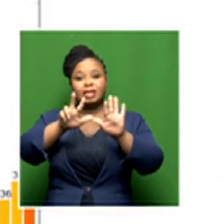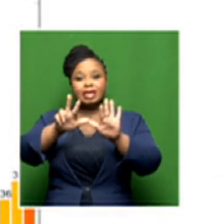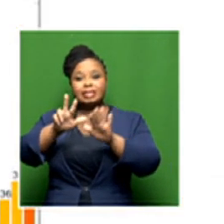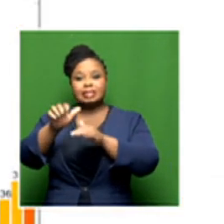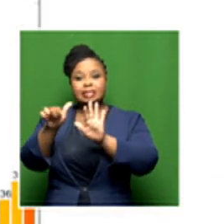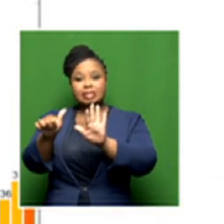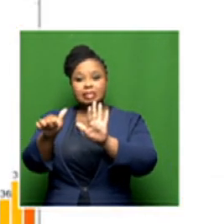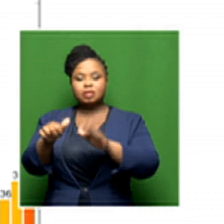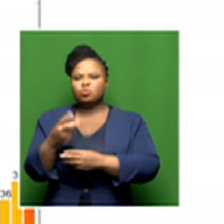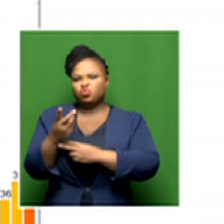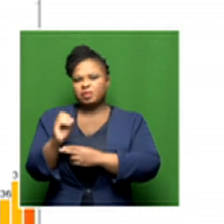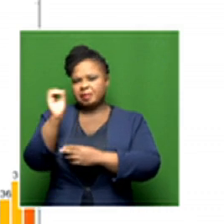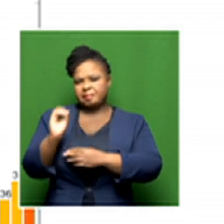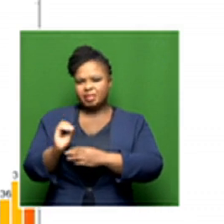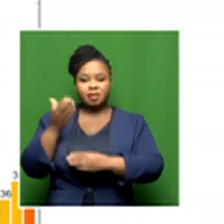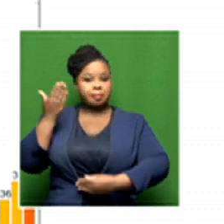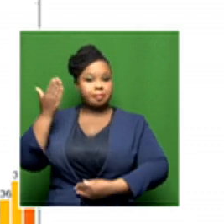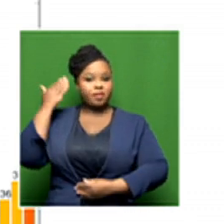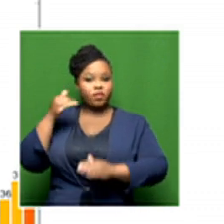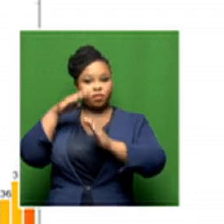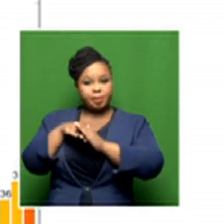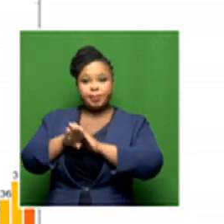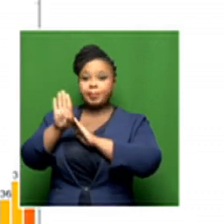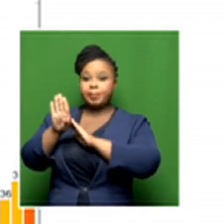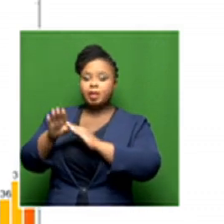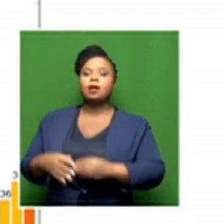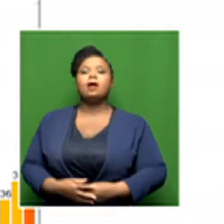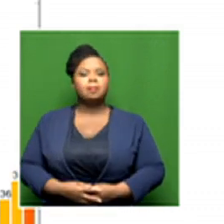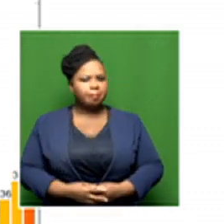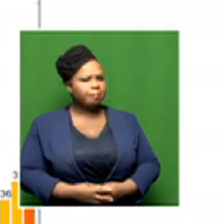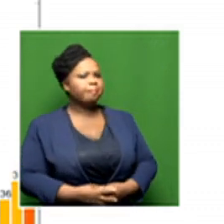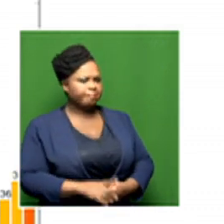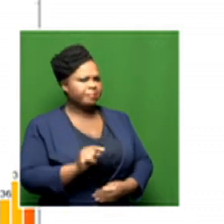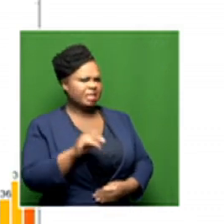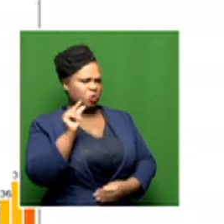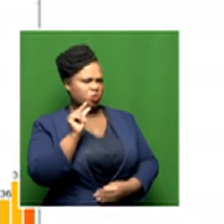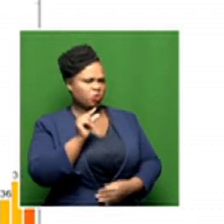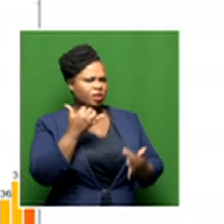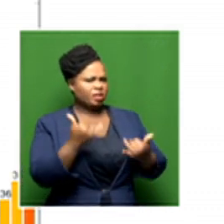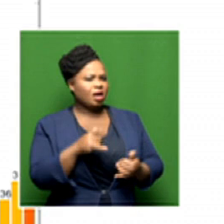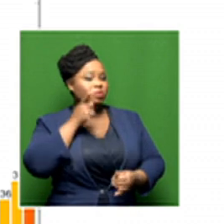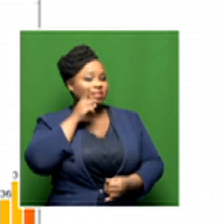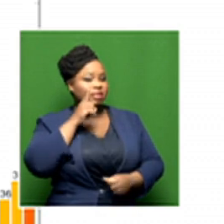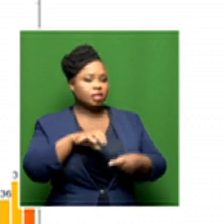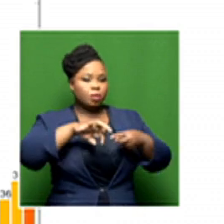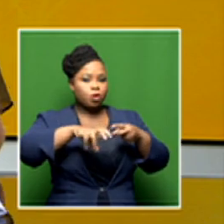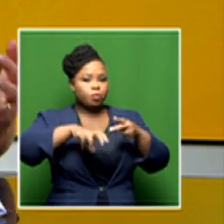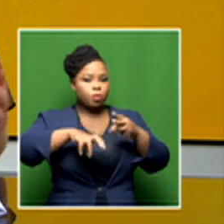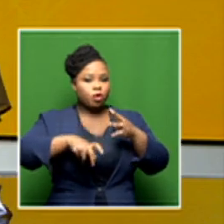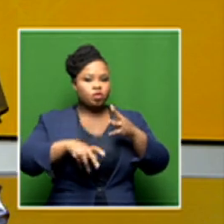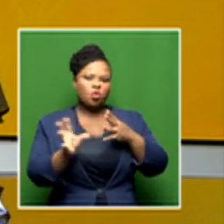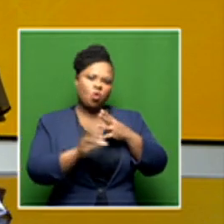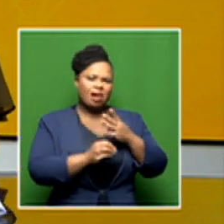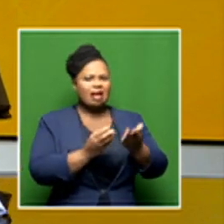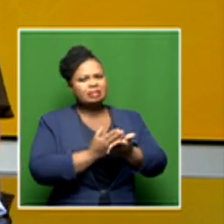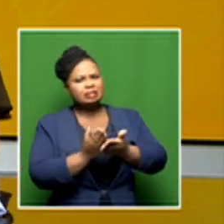is 20% of the previous wave's peak. Okay. So we're heading there. But let's move now to the provinces. And some